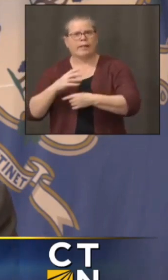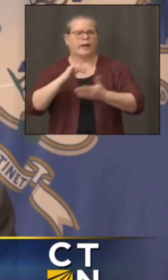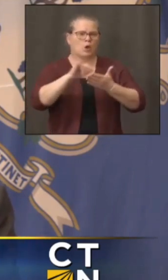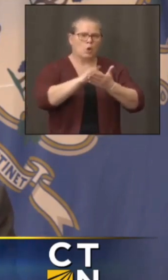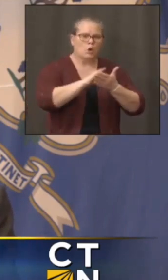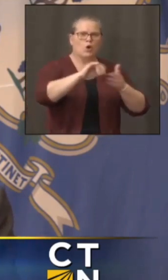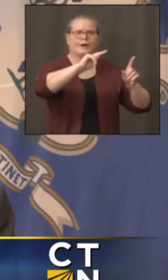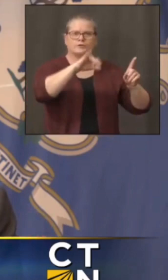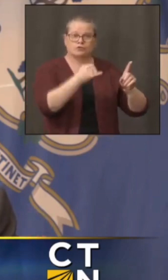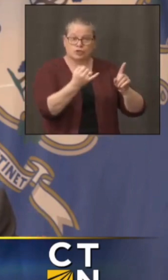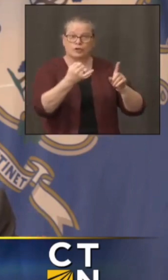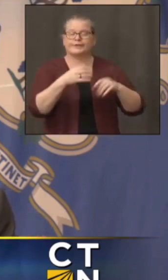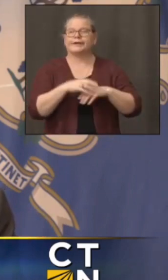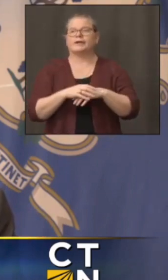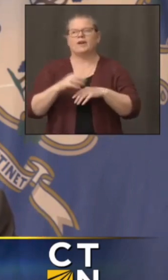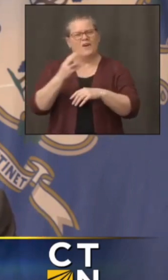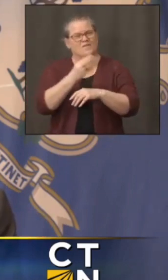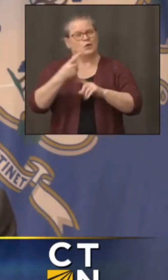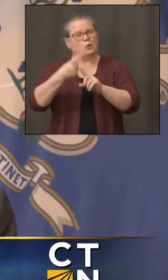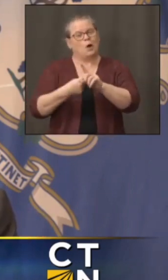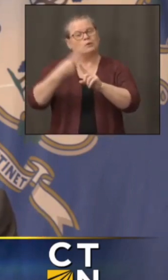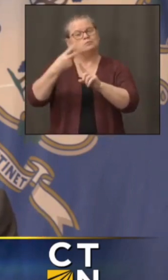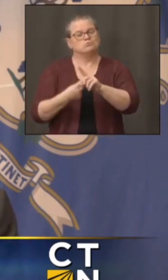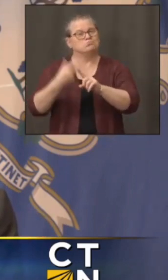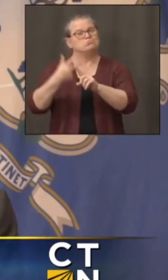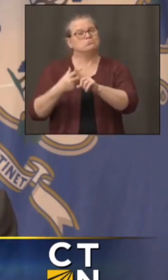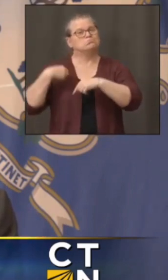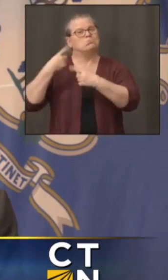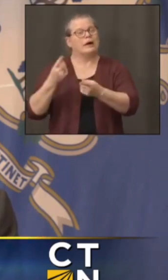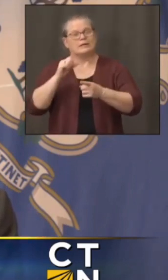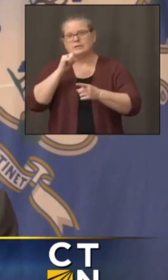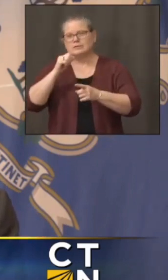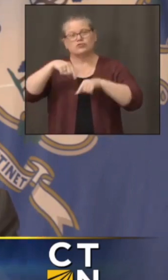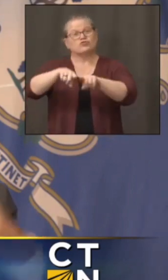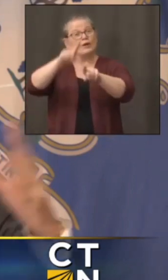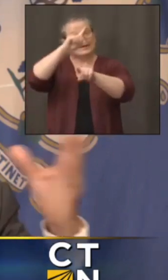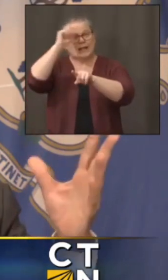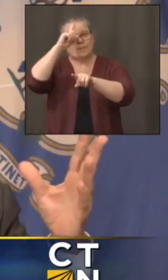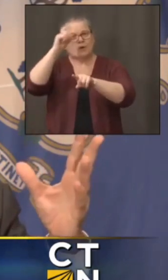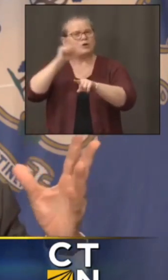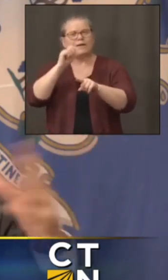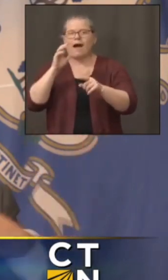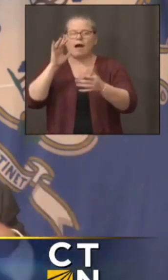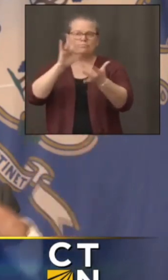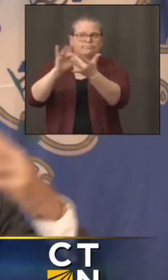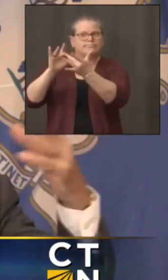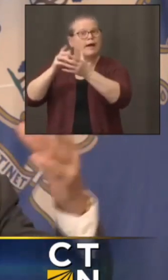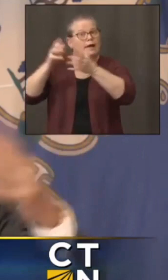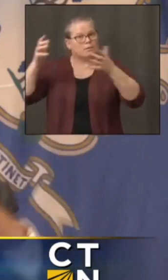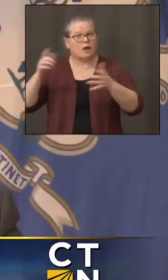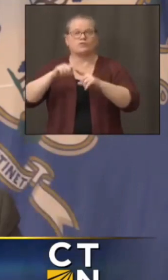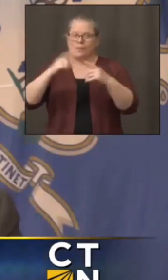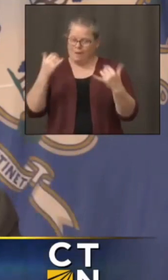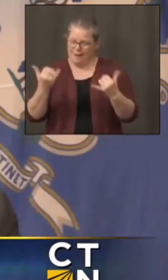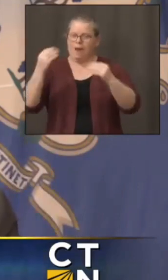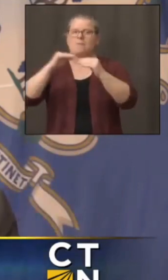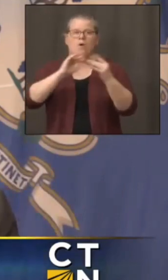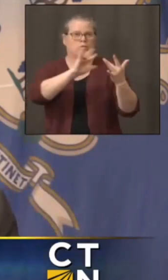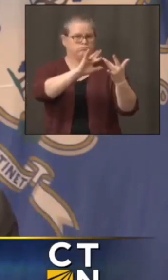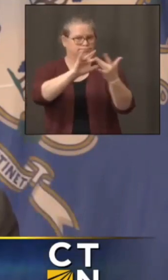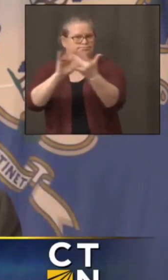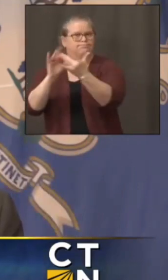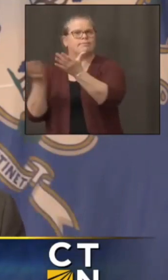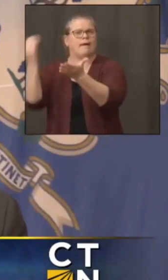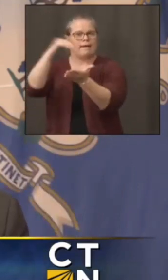other for a couple of months but uh now we're talking again and hoping to god that um while we keep uh transportation open between our